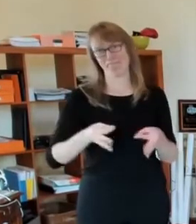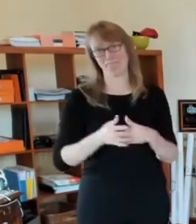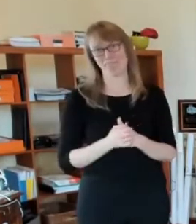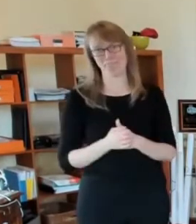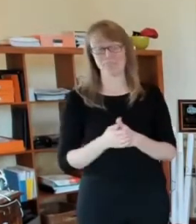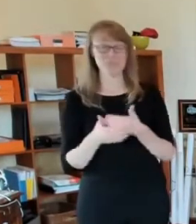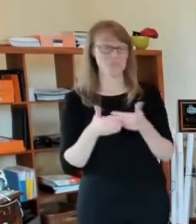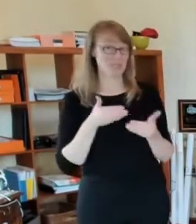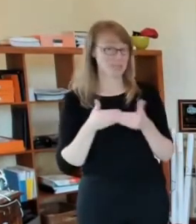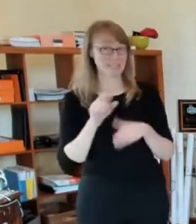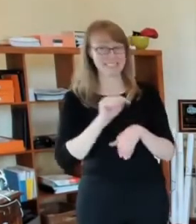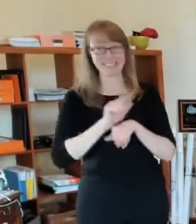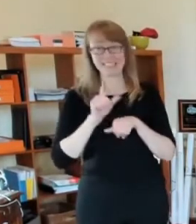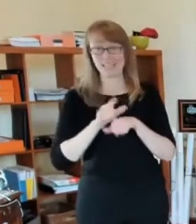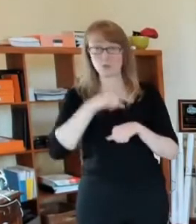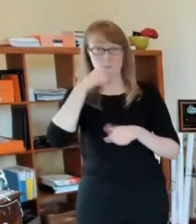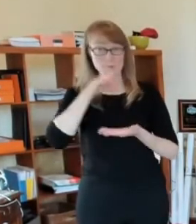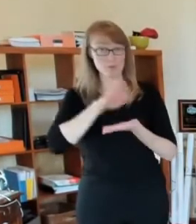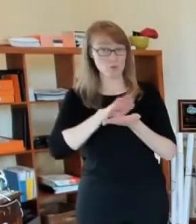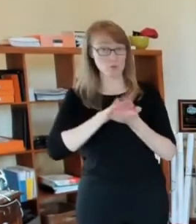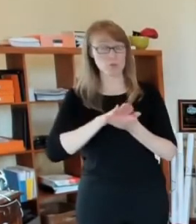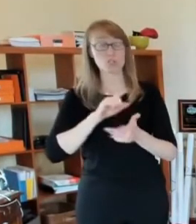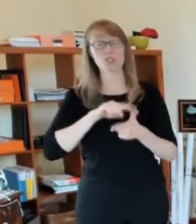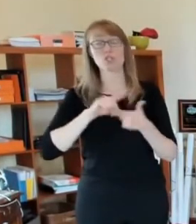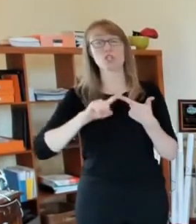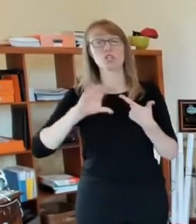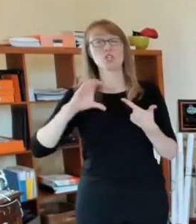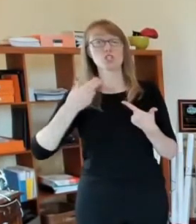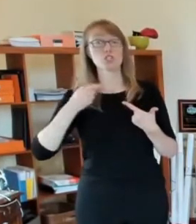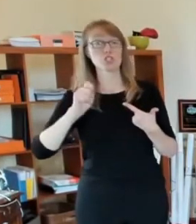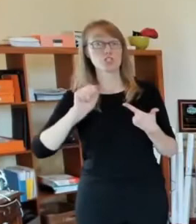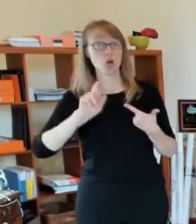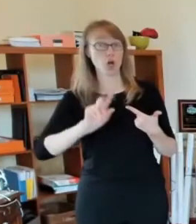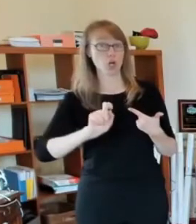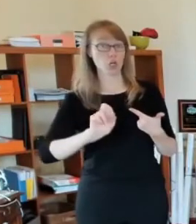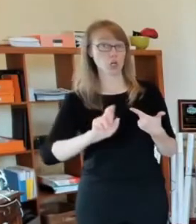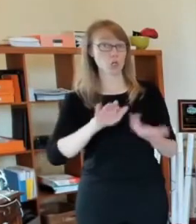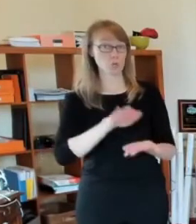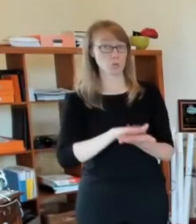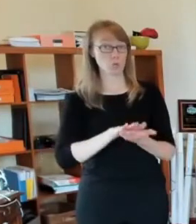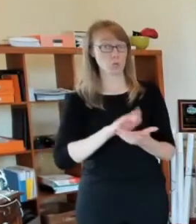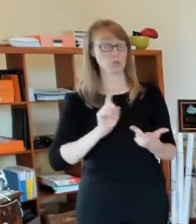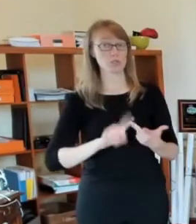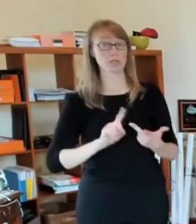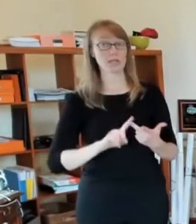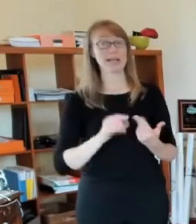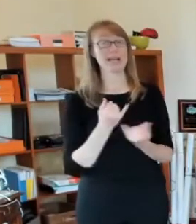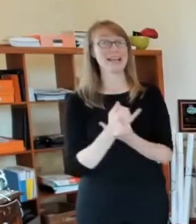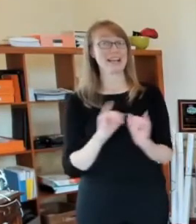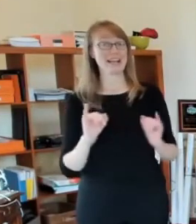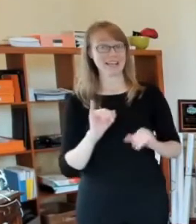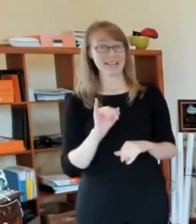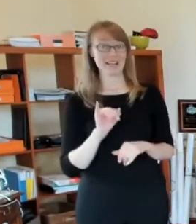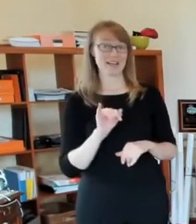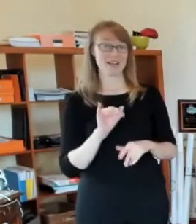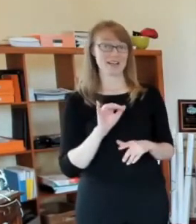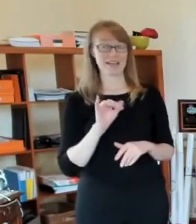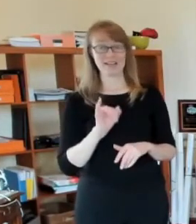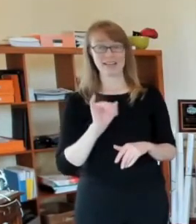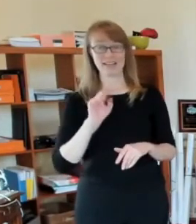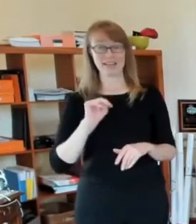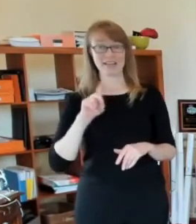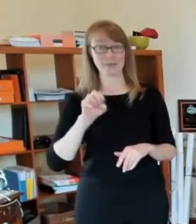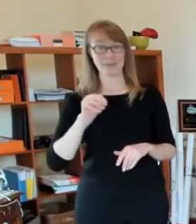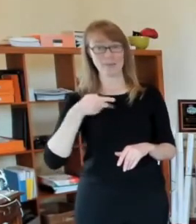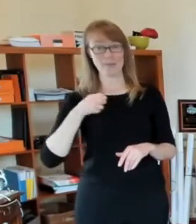charter schools, independent schools. They're, they're each going to get to make their own decision. We have about a 54 page set of